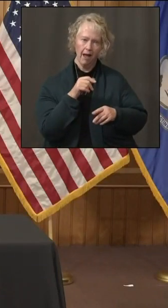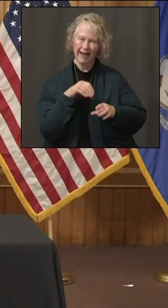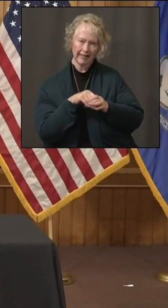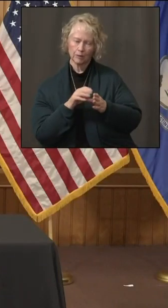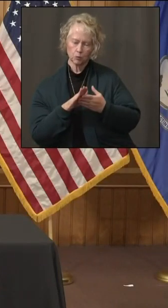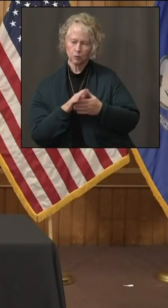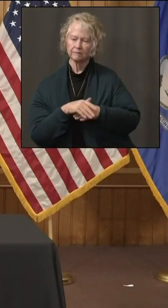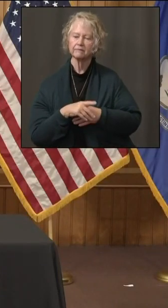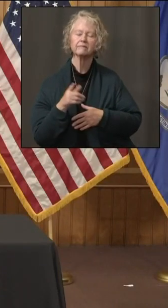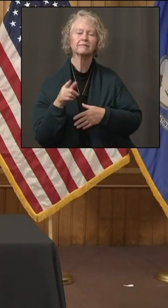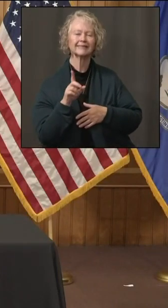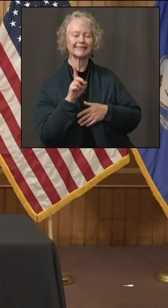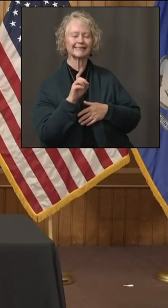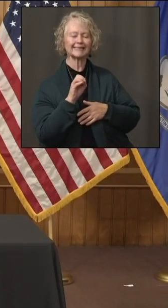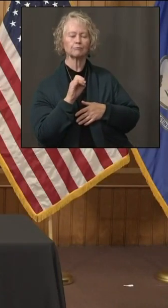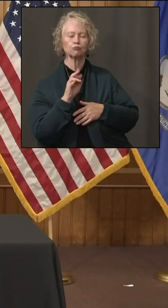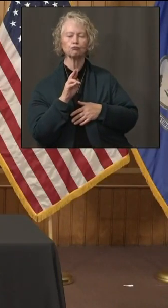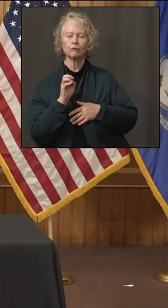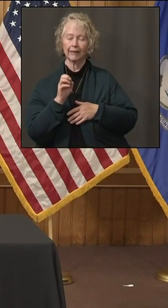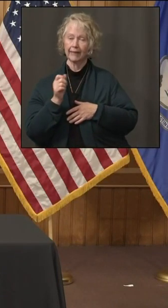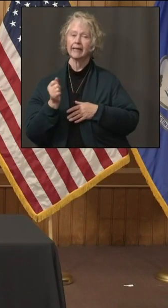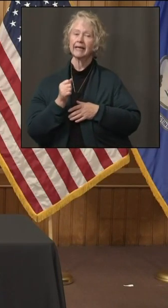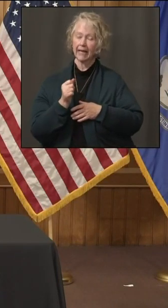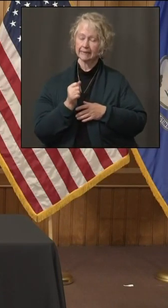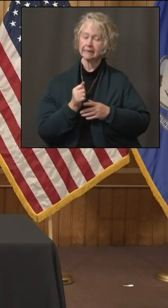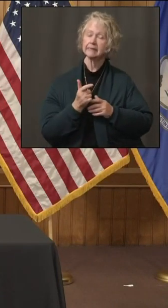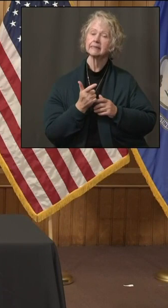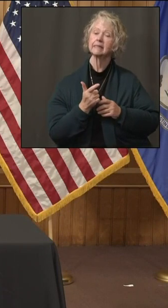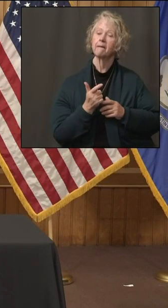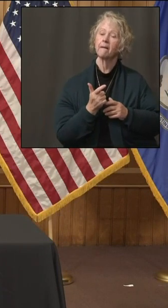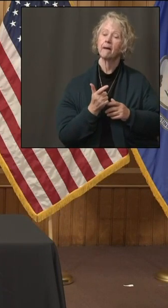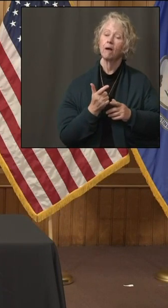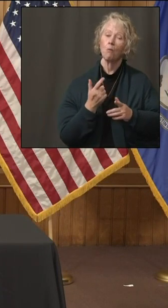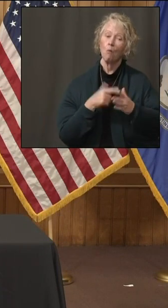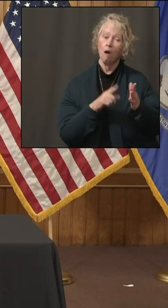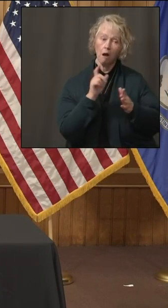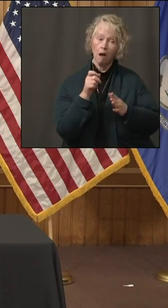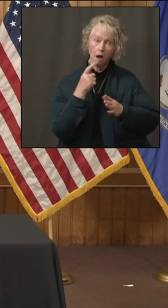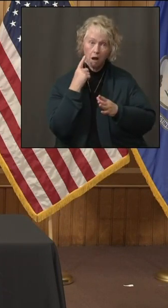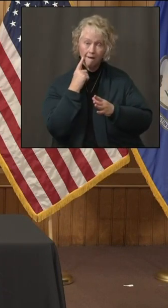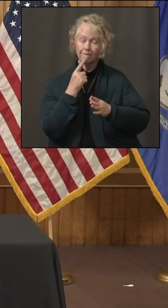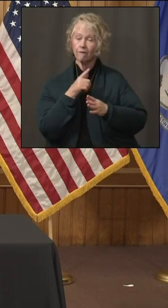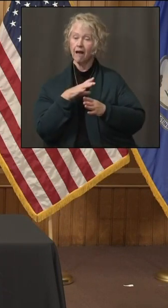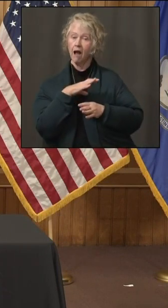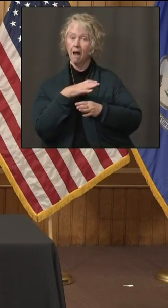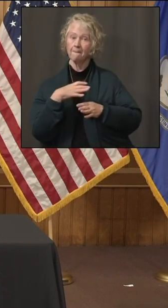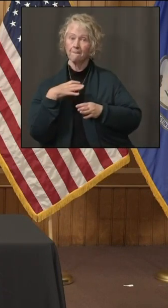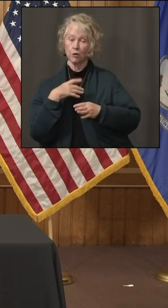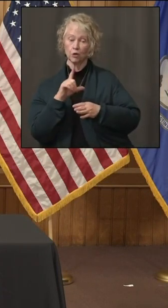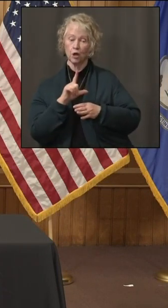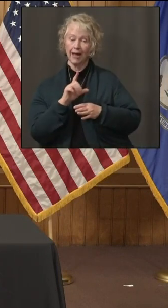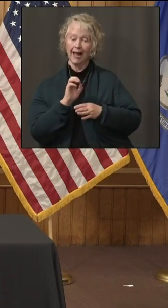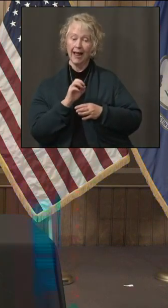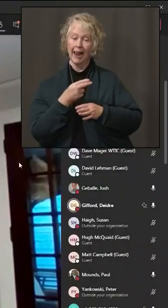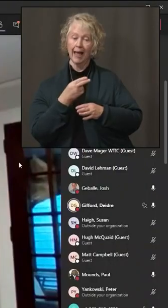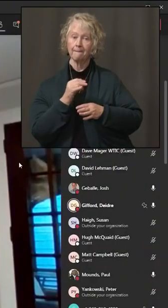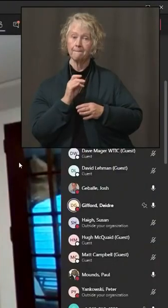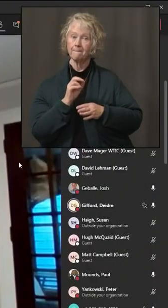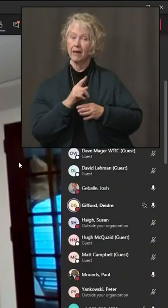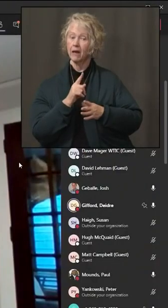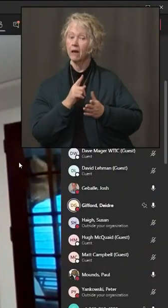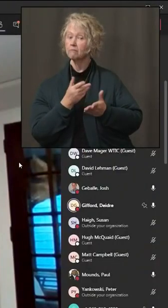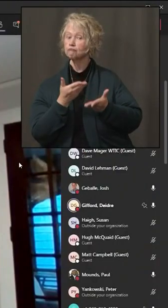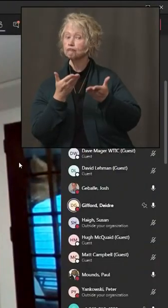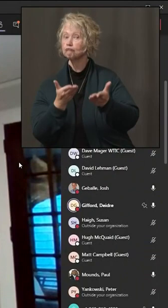Yeah, I would say that many of the measures that the governor and Commissioner Lehman have been talking about